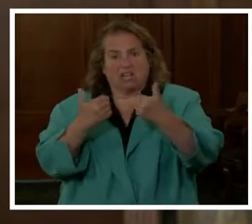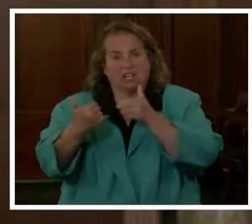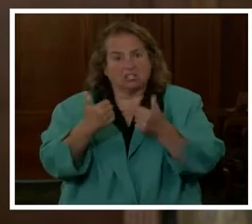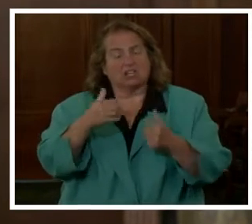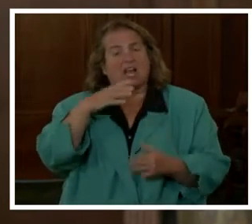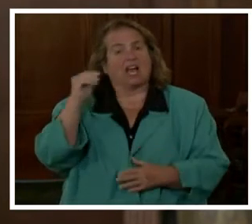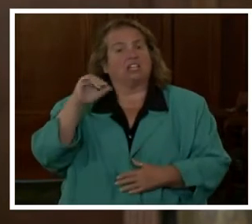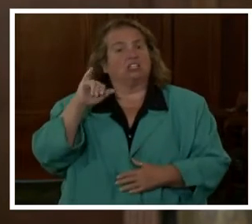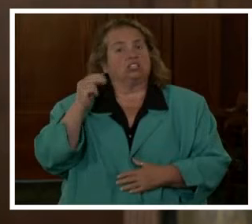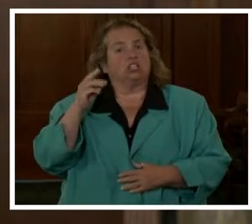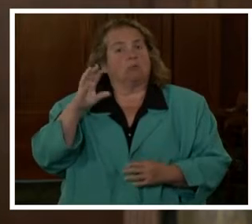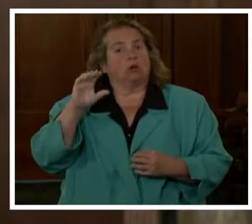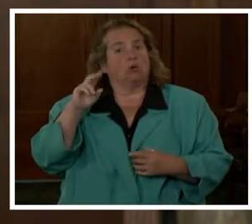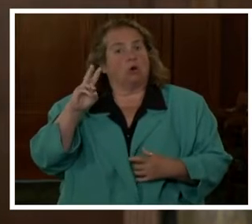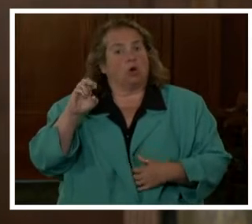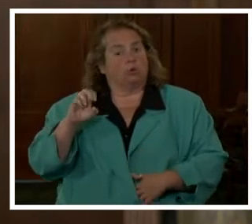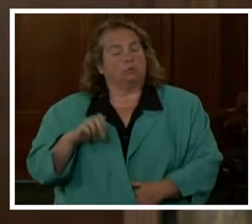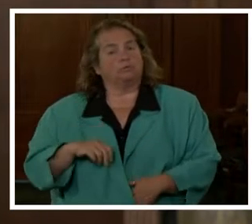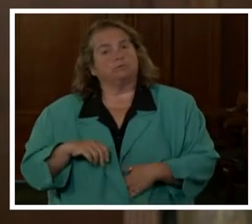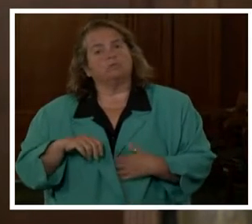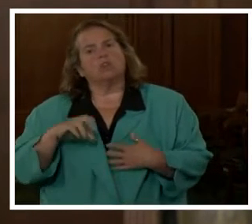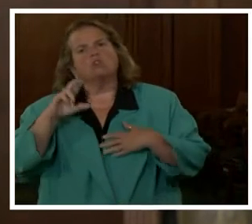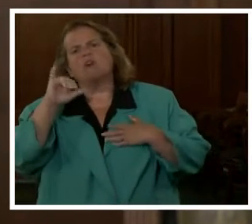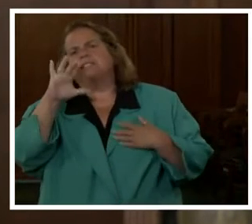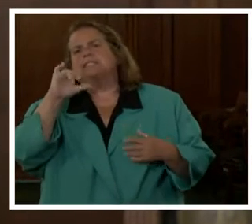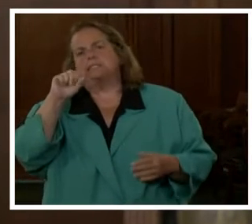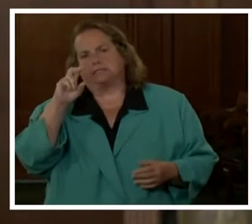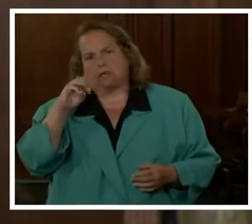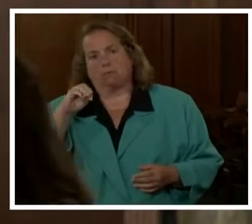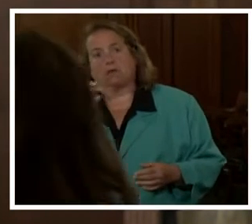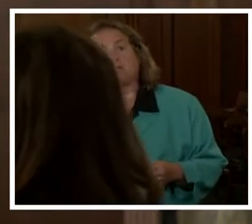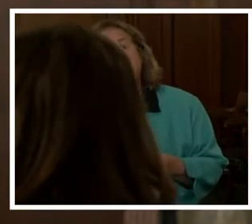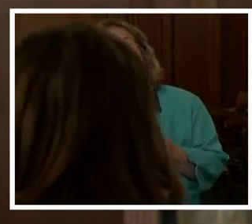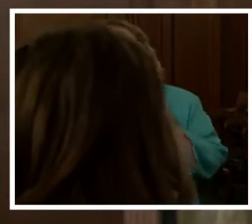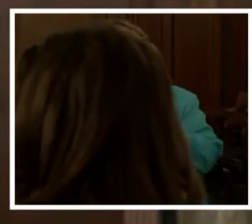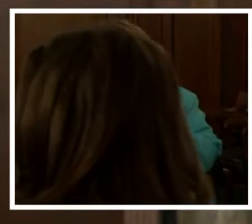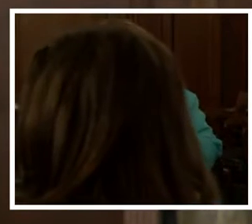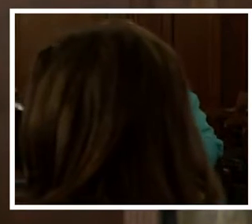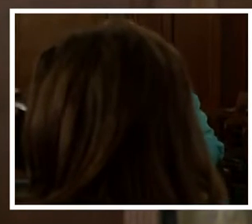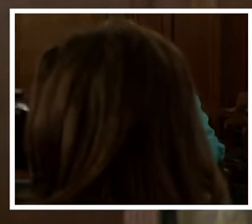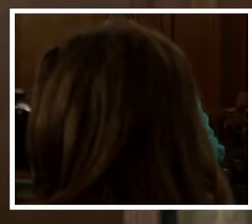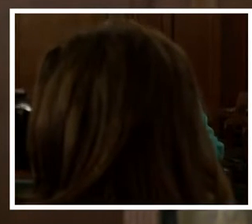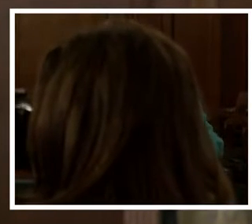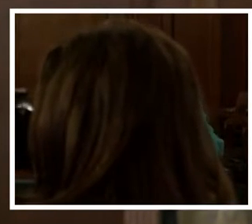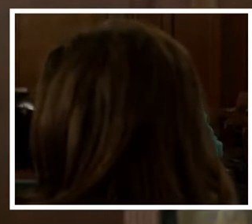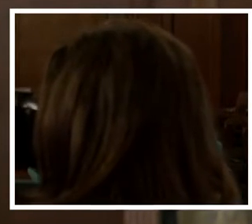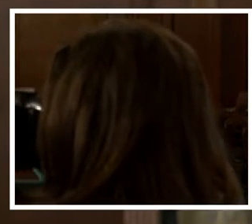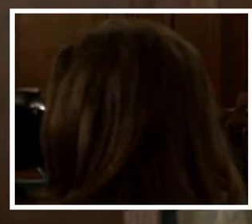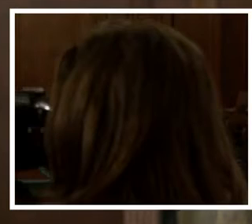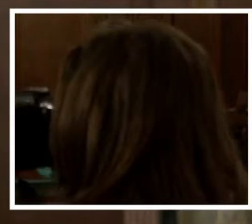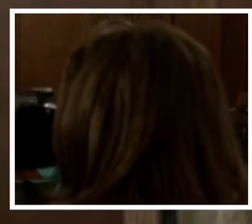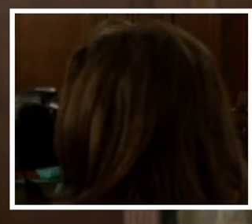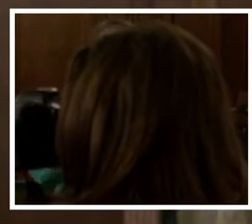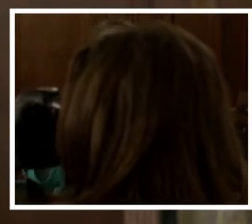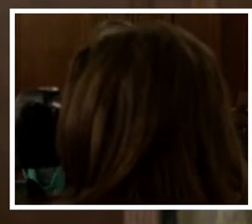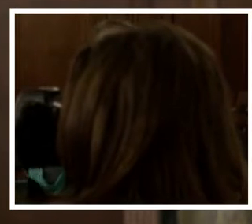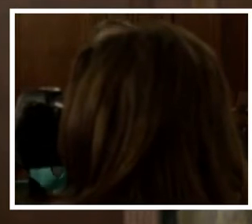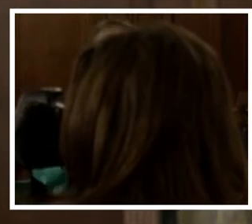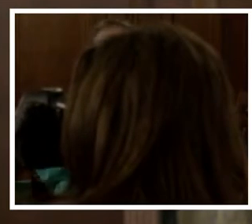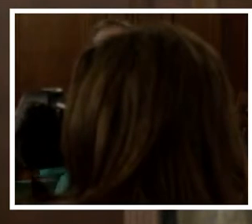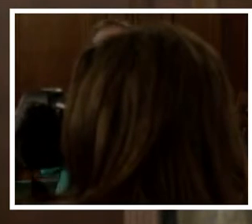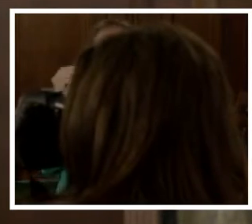implicit racism. These inequalities exist in many forms in health care, public safety